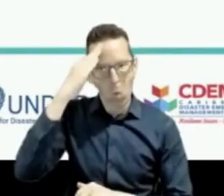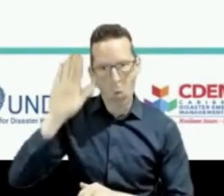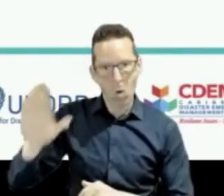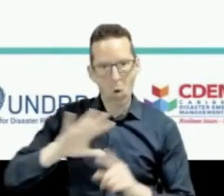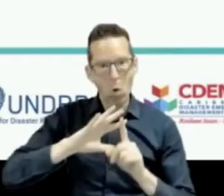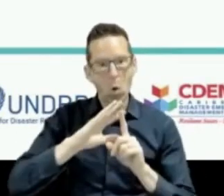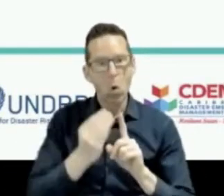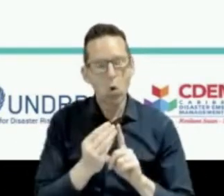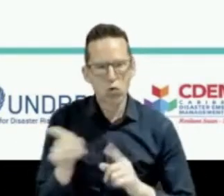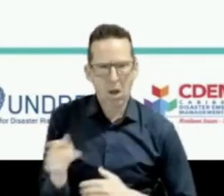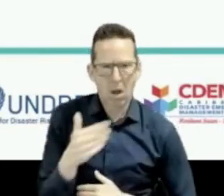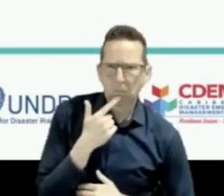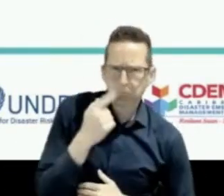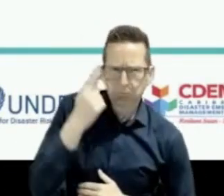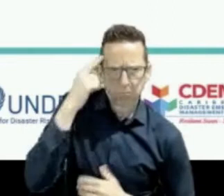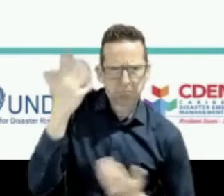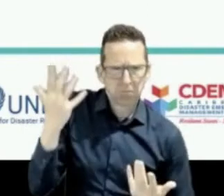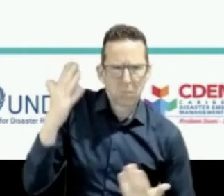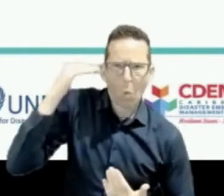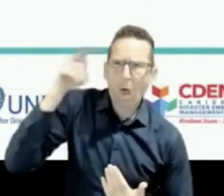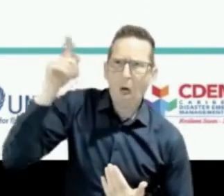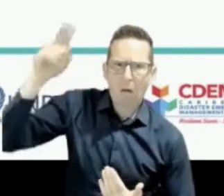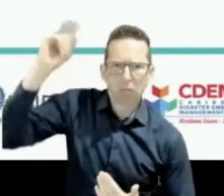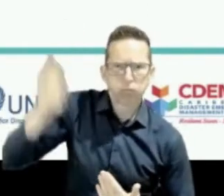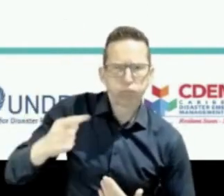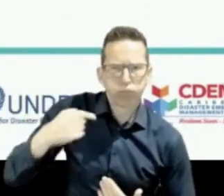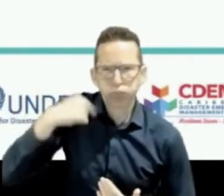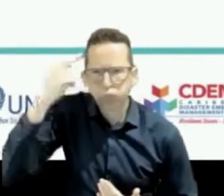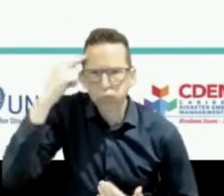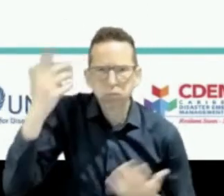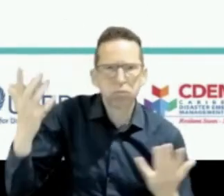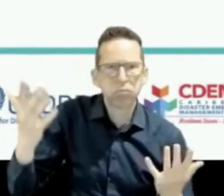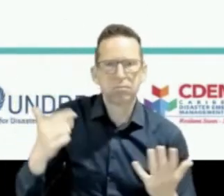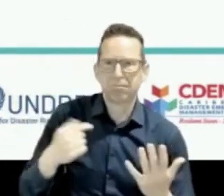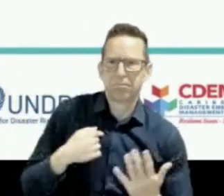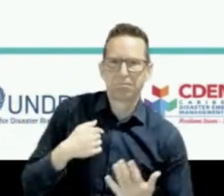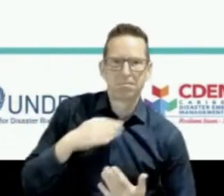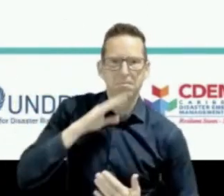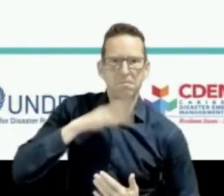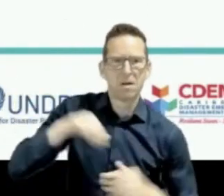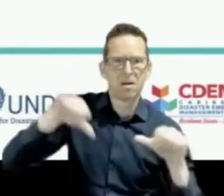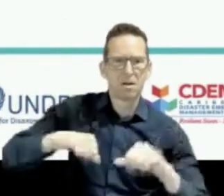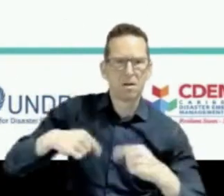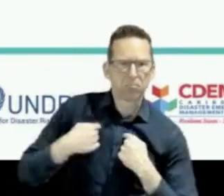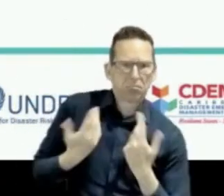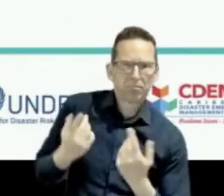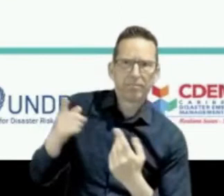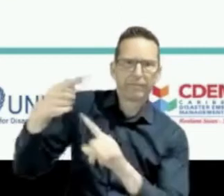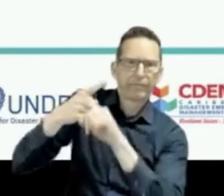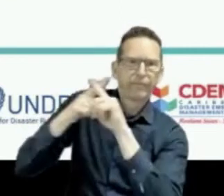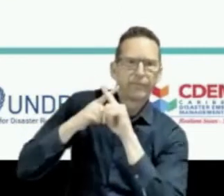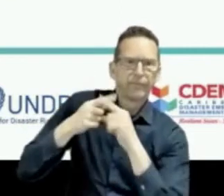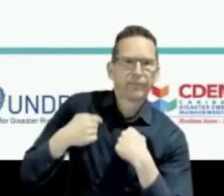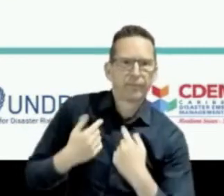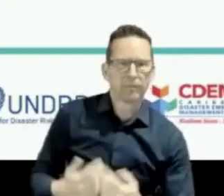up having a consultation with the World Met organization. And together we agreed to host a symposium on lightning and lightning safety awareness in May